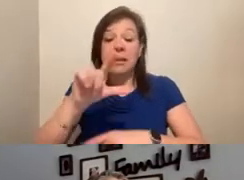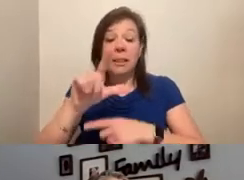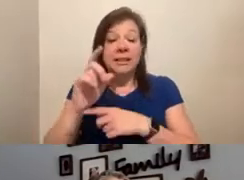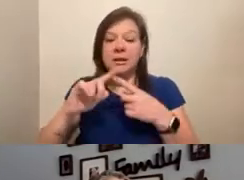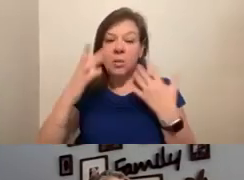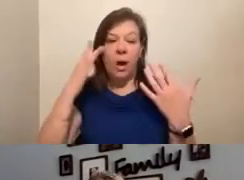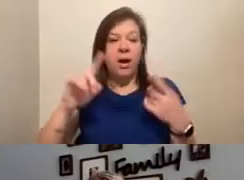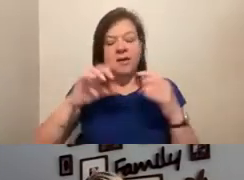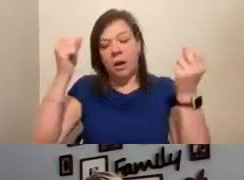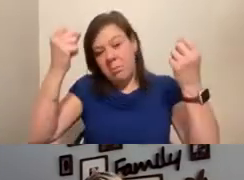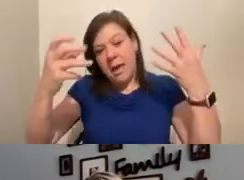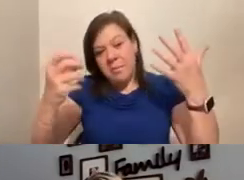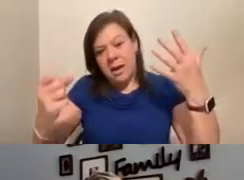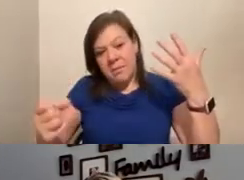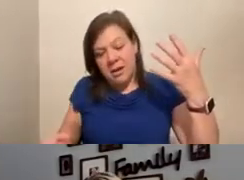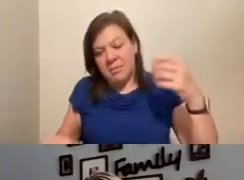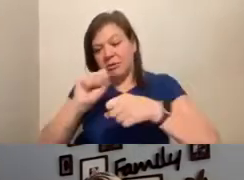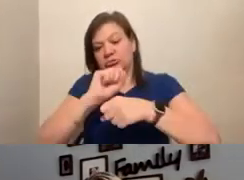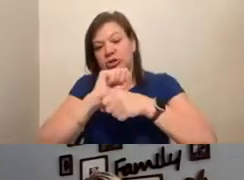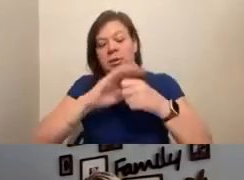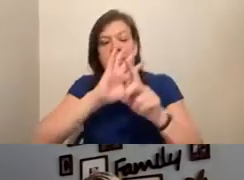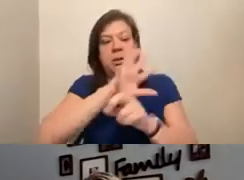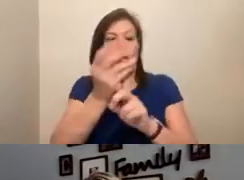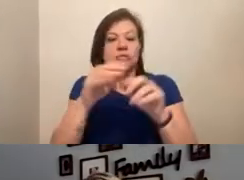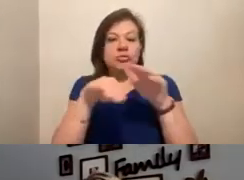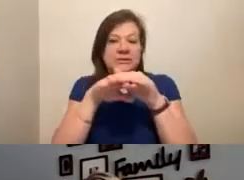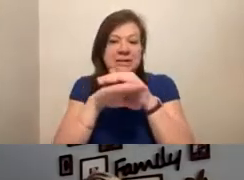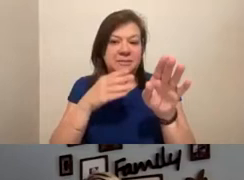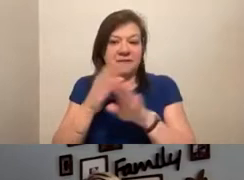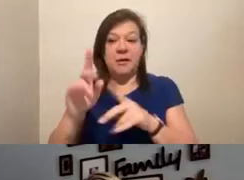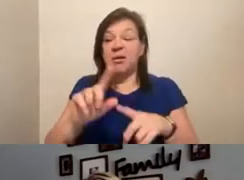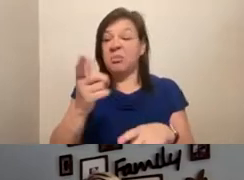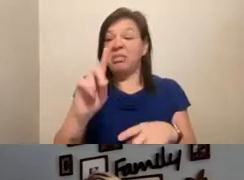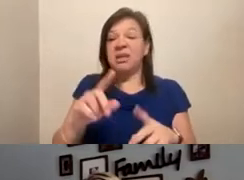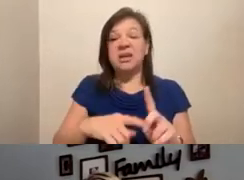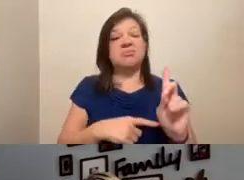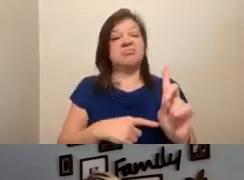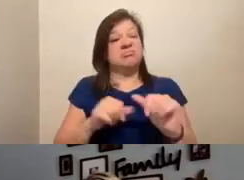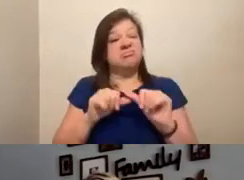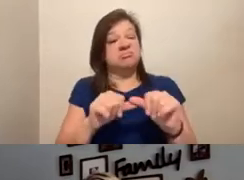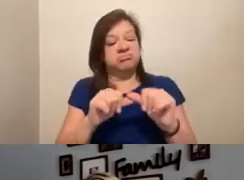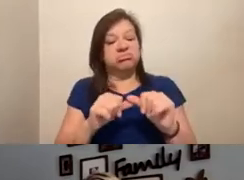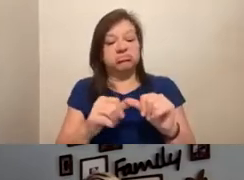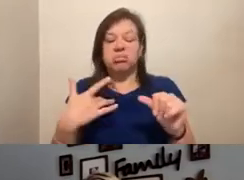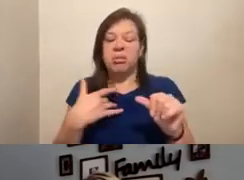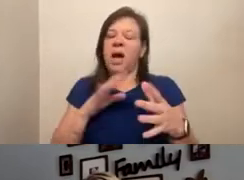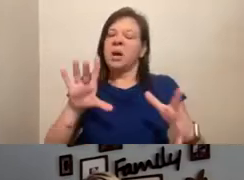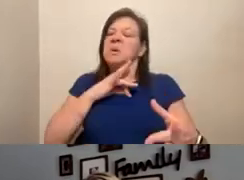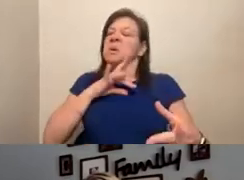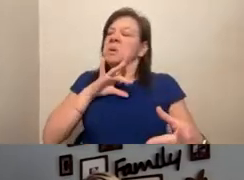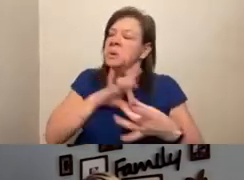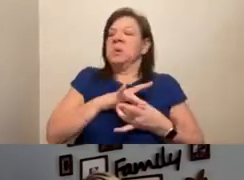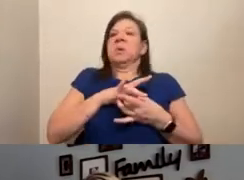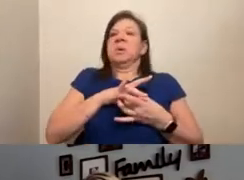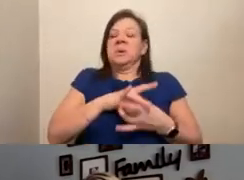since I've been in the cultural accessibility field. But LEAD has always been my one constant. It's my touchstone. It's where I go to